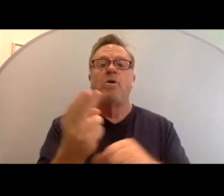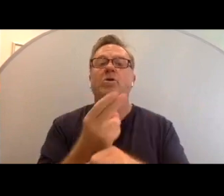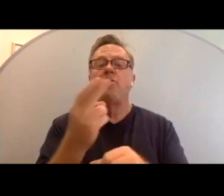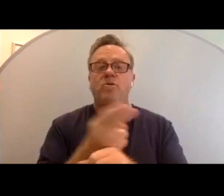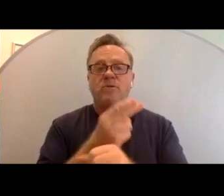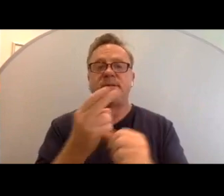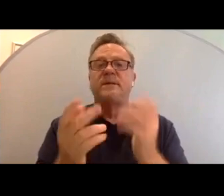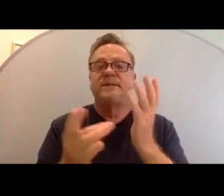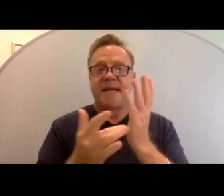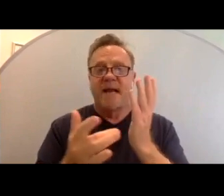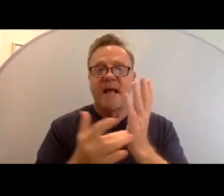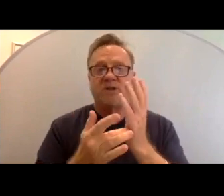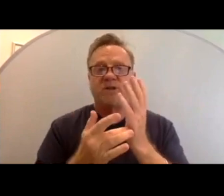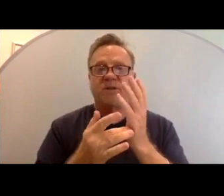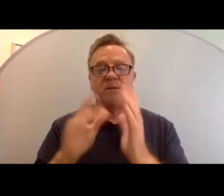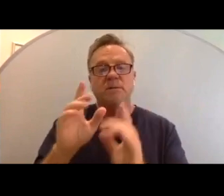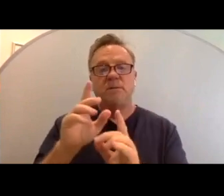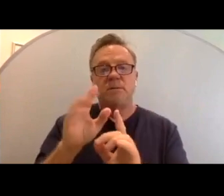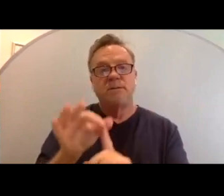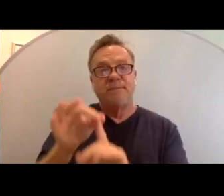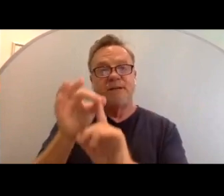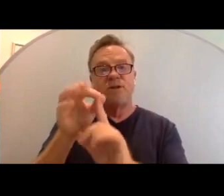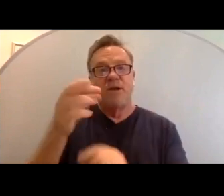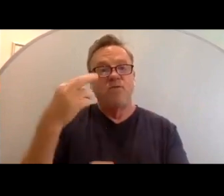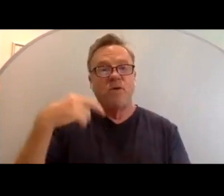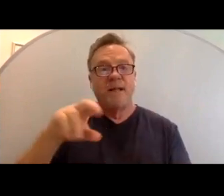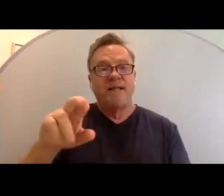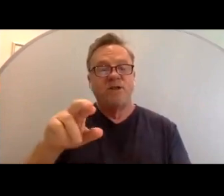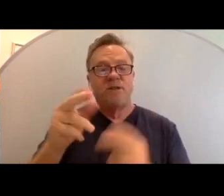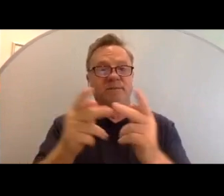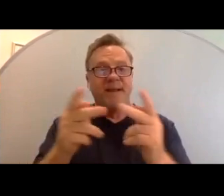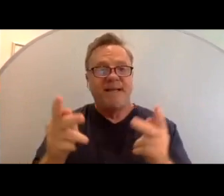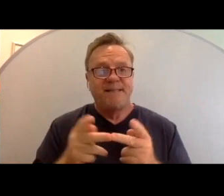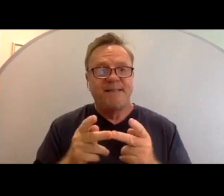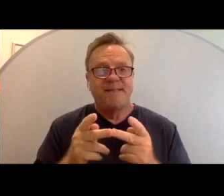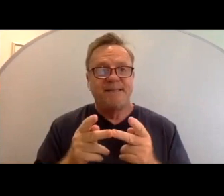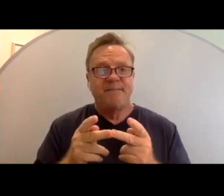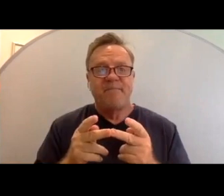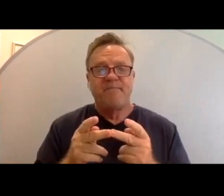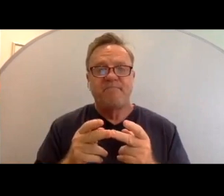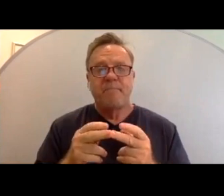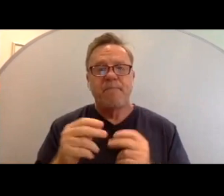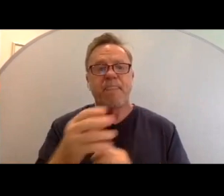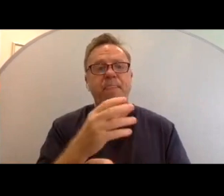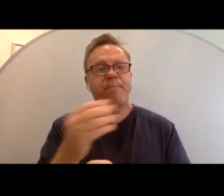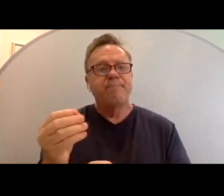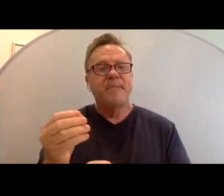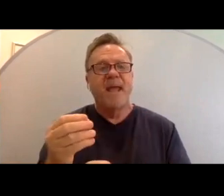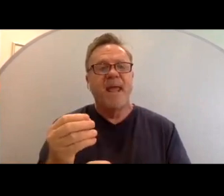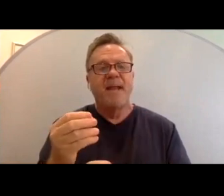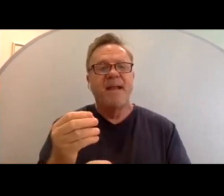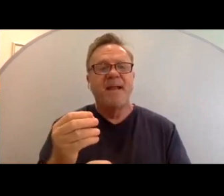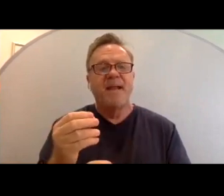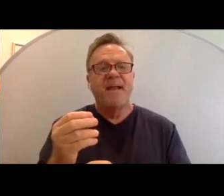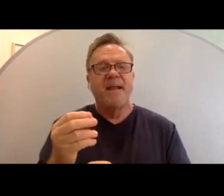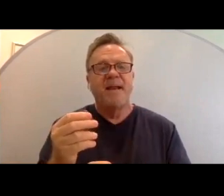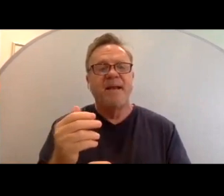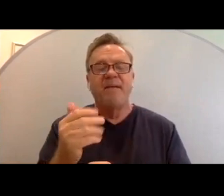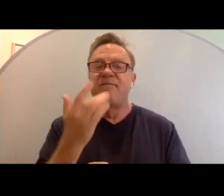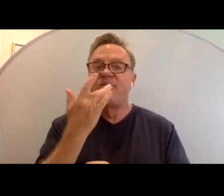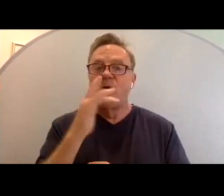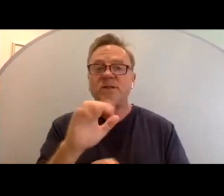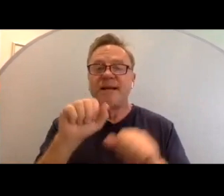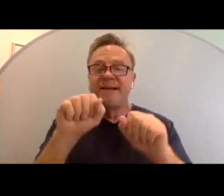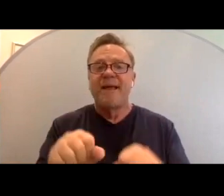technology, particularly in religious spaces. And it can unfortunately happen